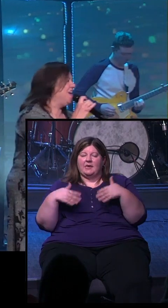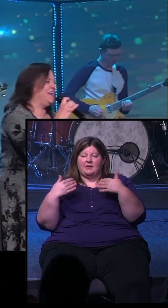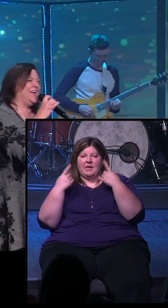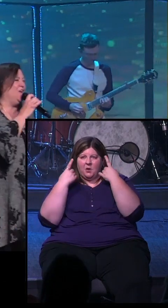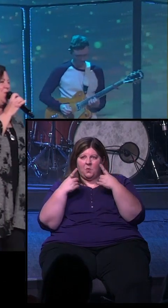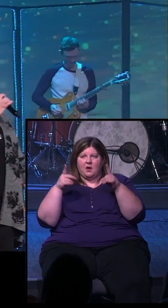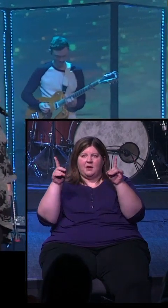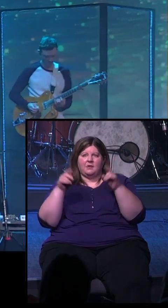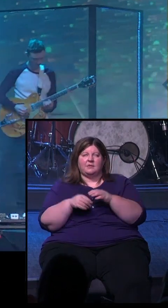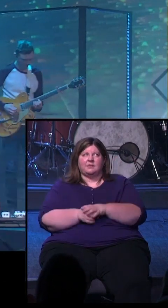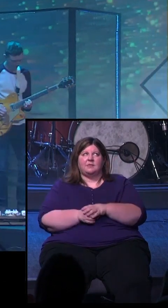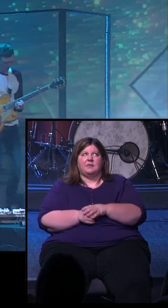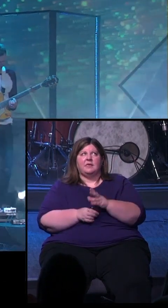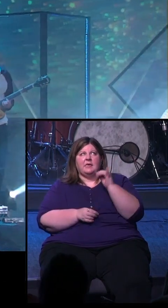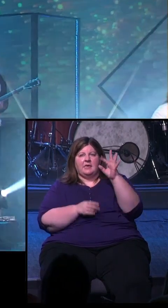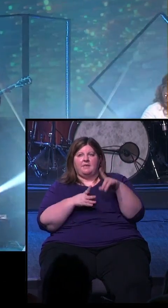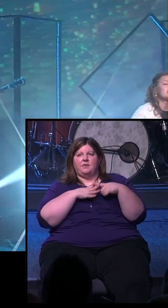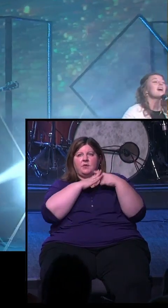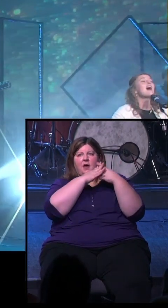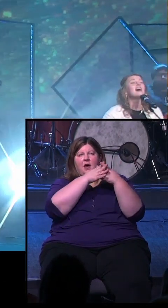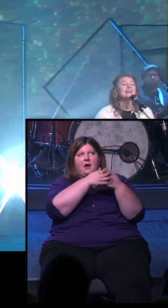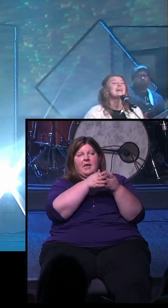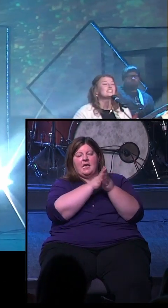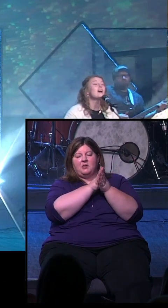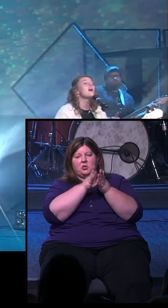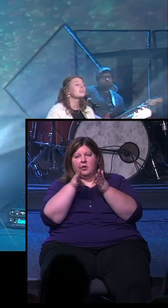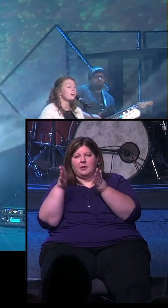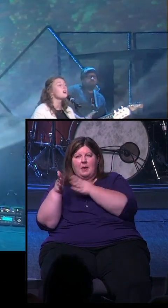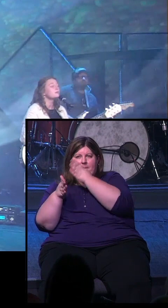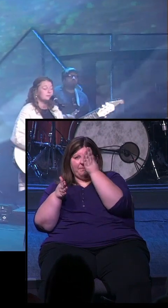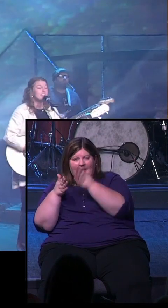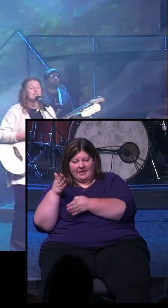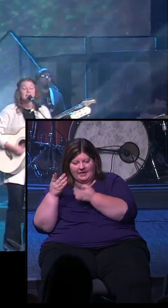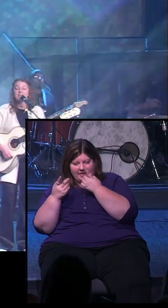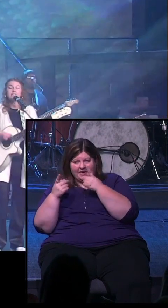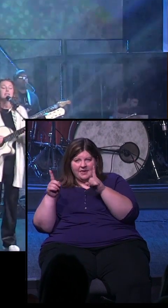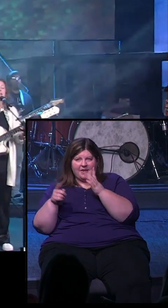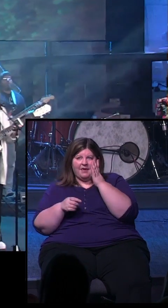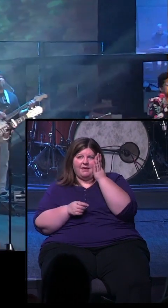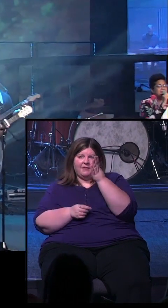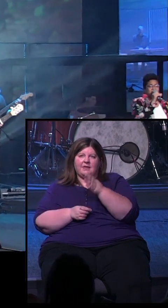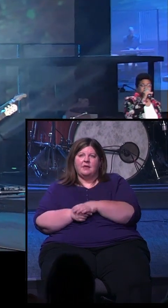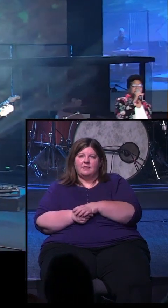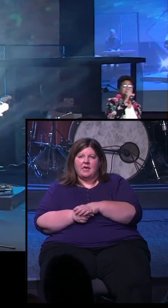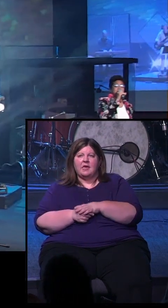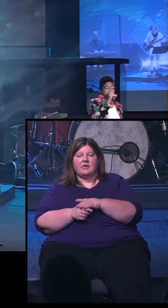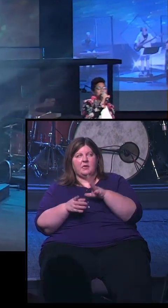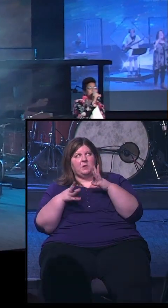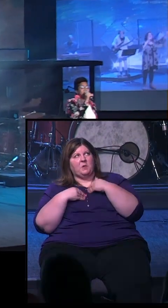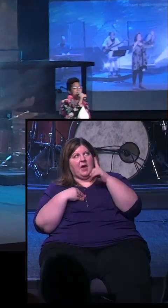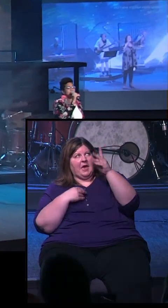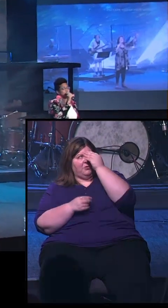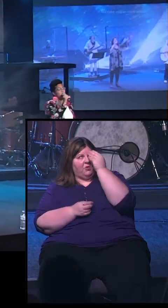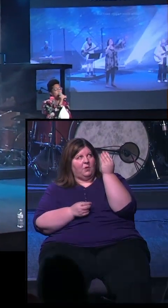good it works If you started, you're competing I'll take